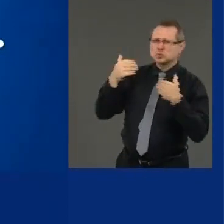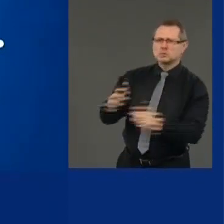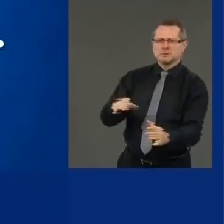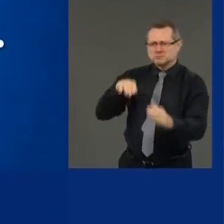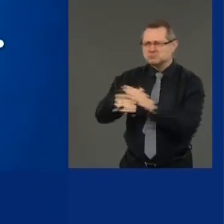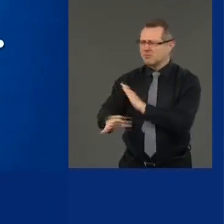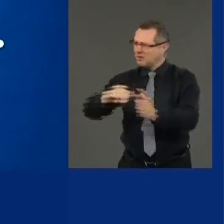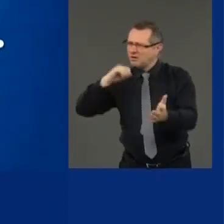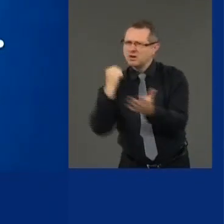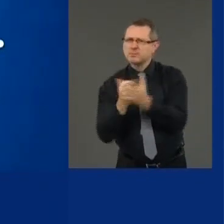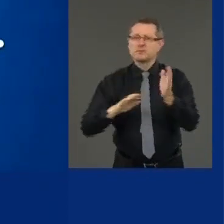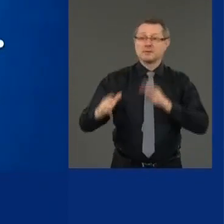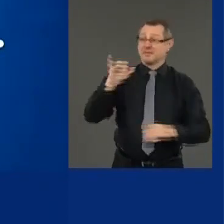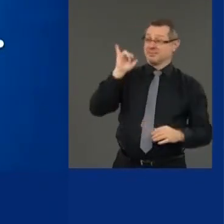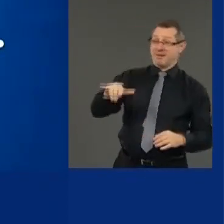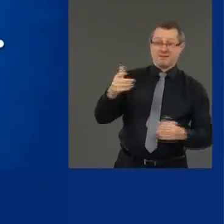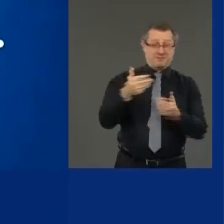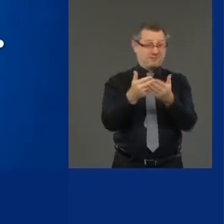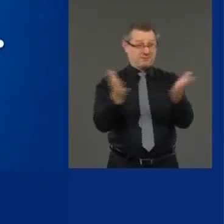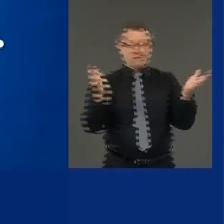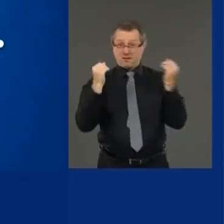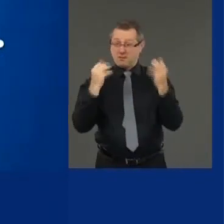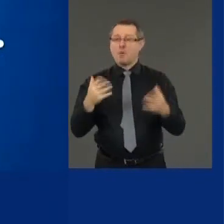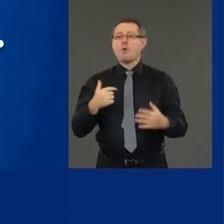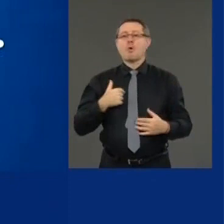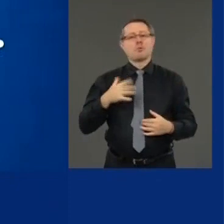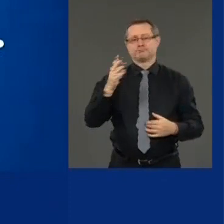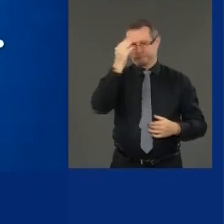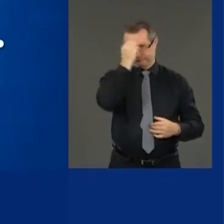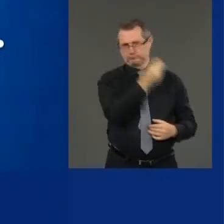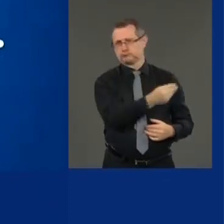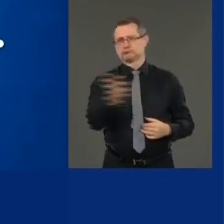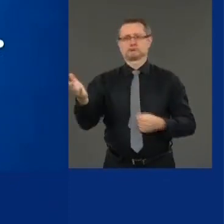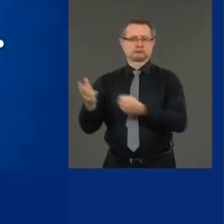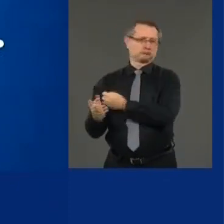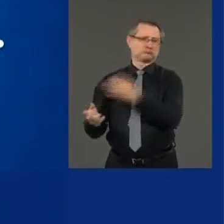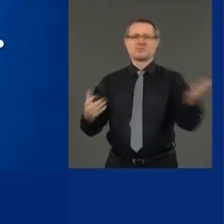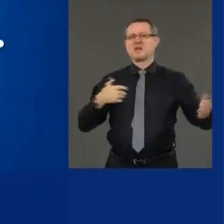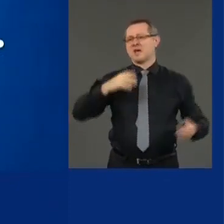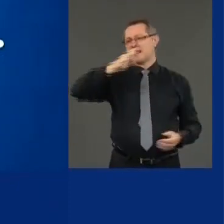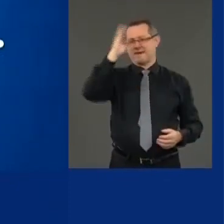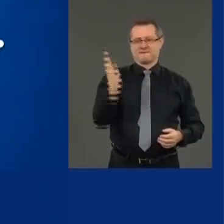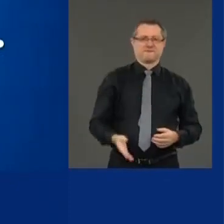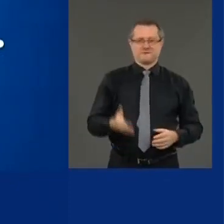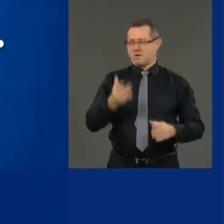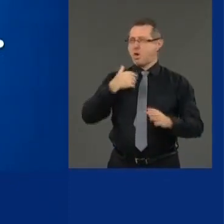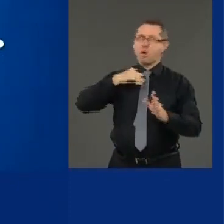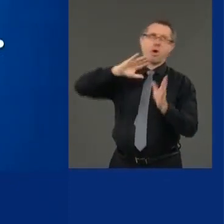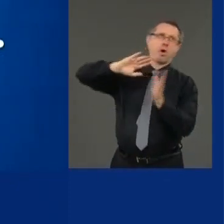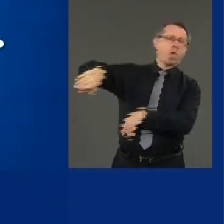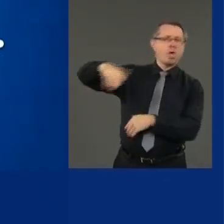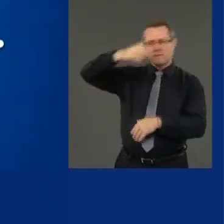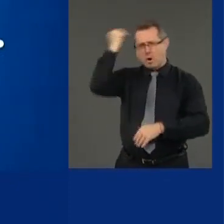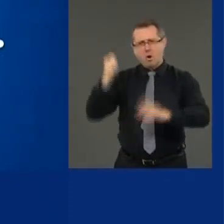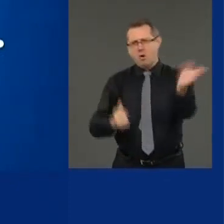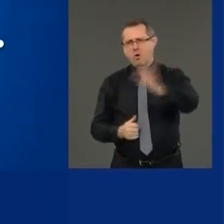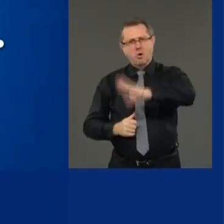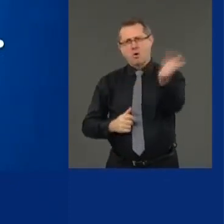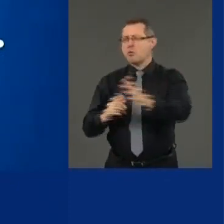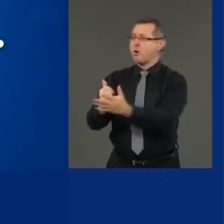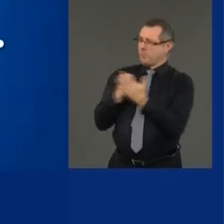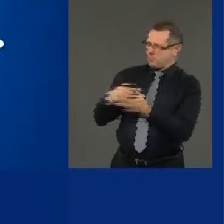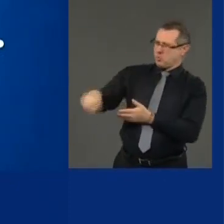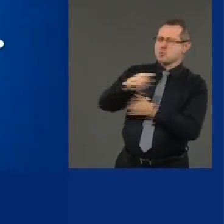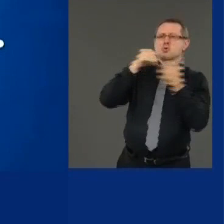at that time we will never forget what people are doing for us. And I said at that